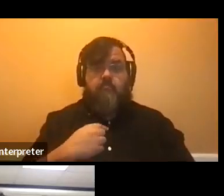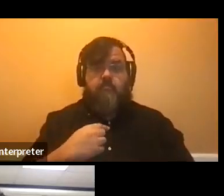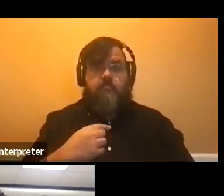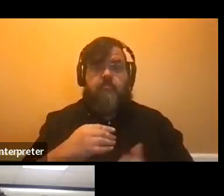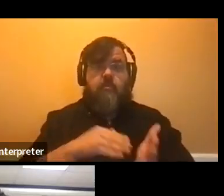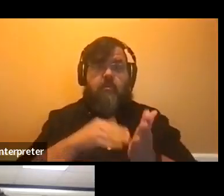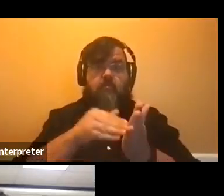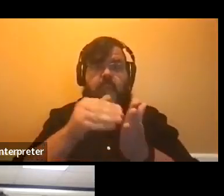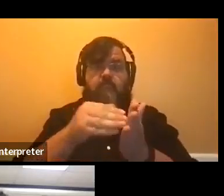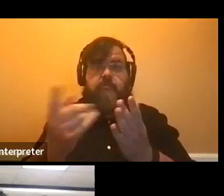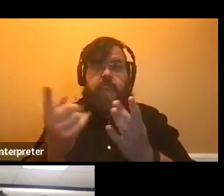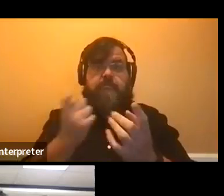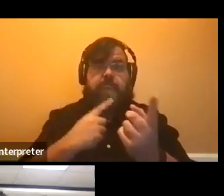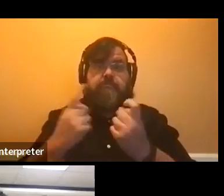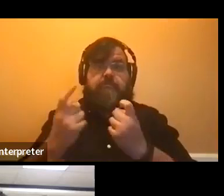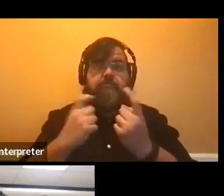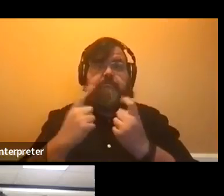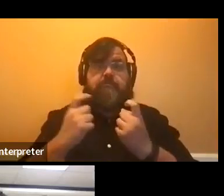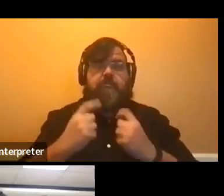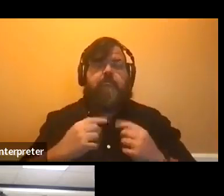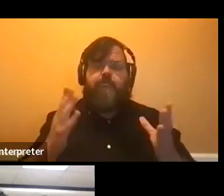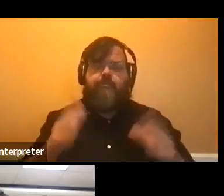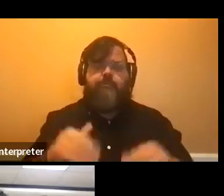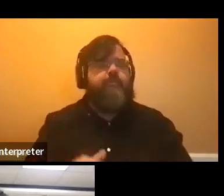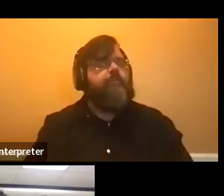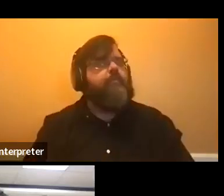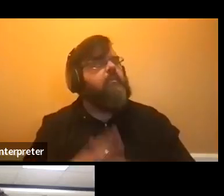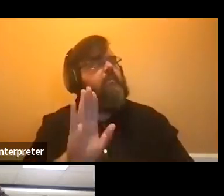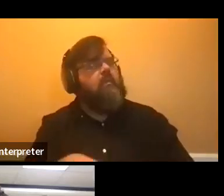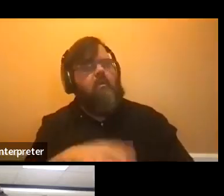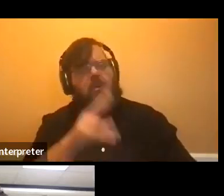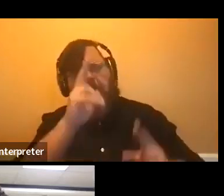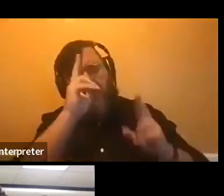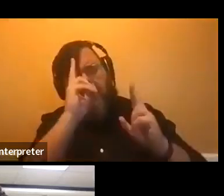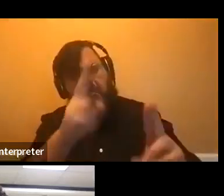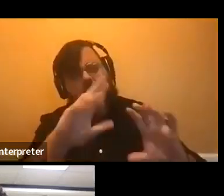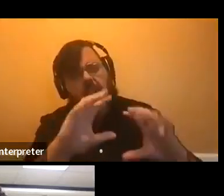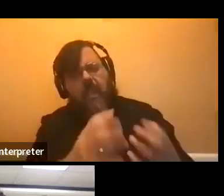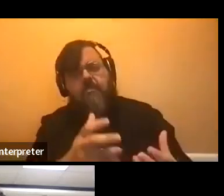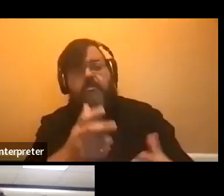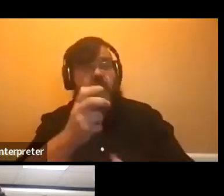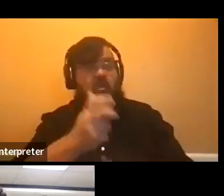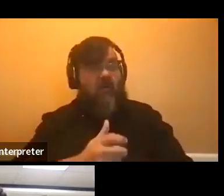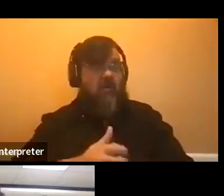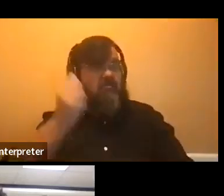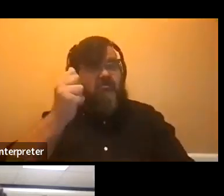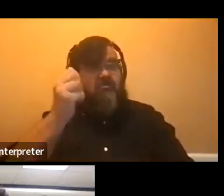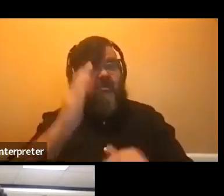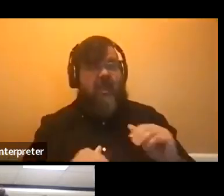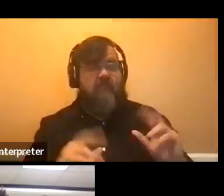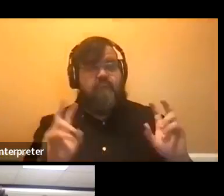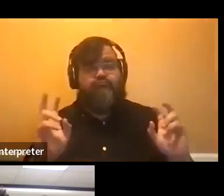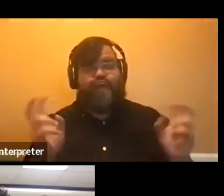are honors classes harder than your regular